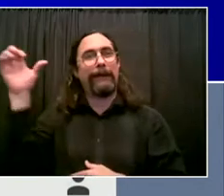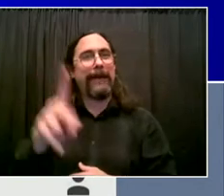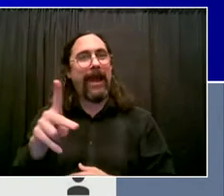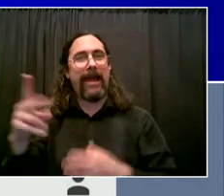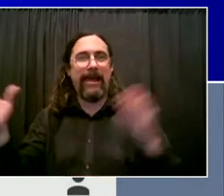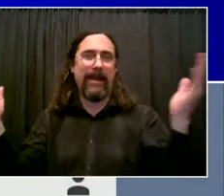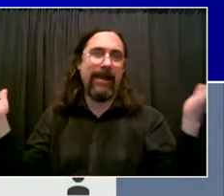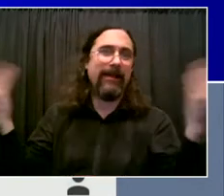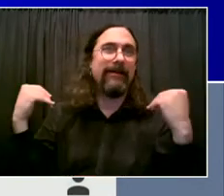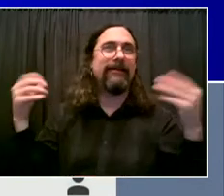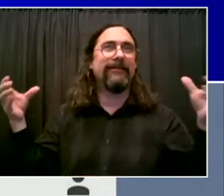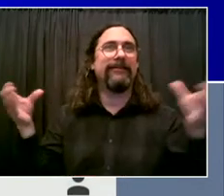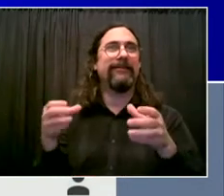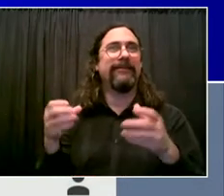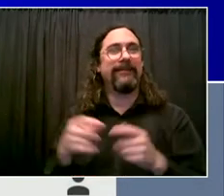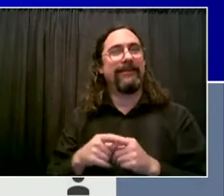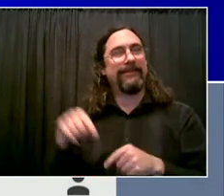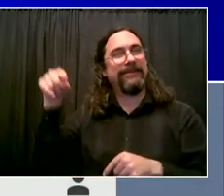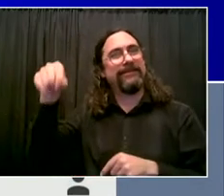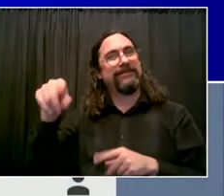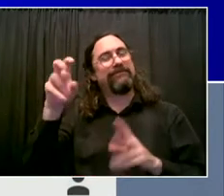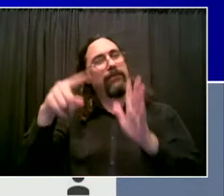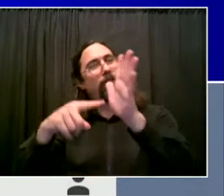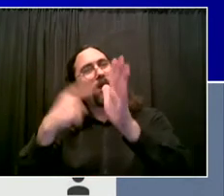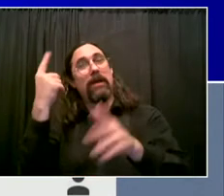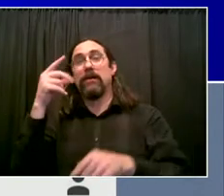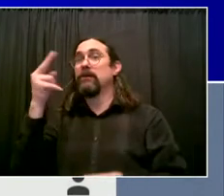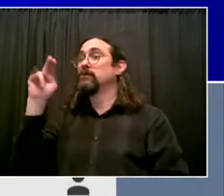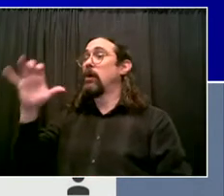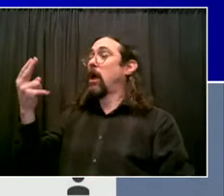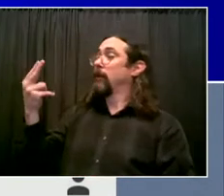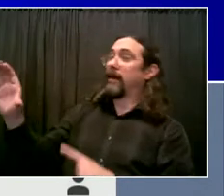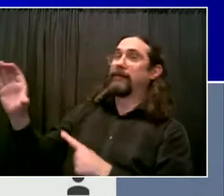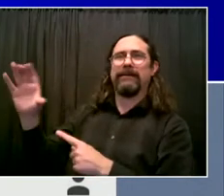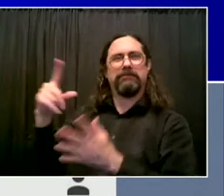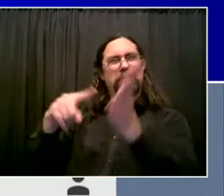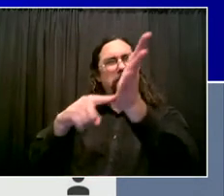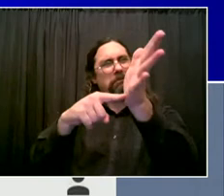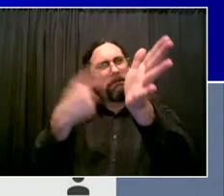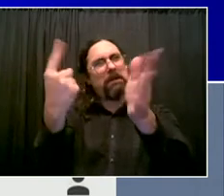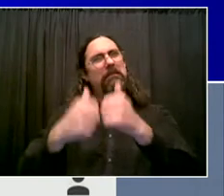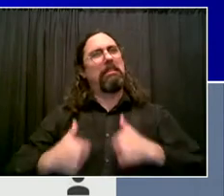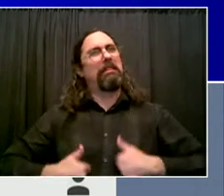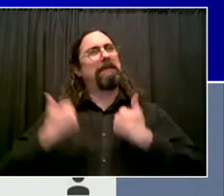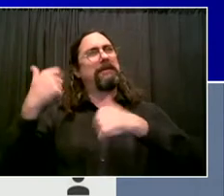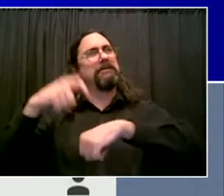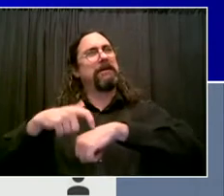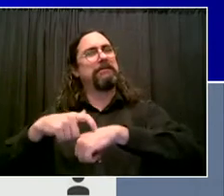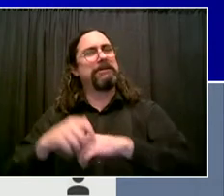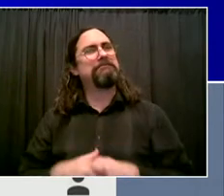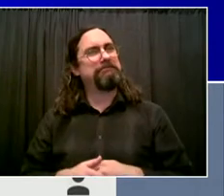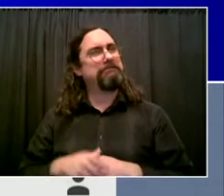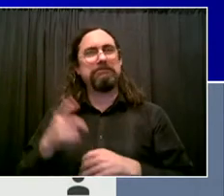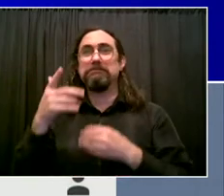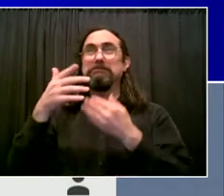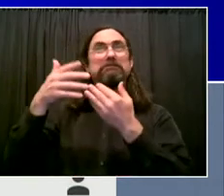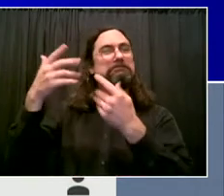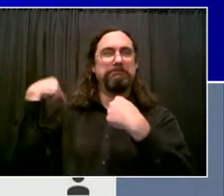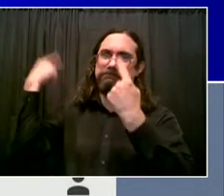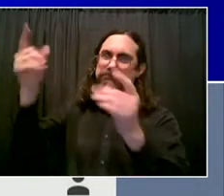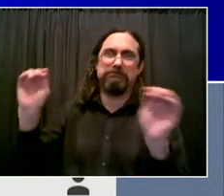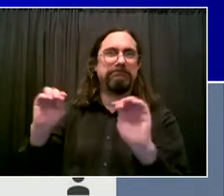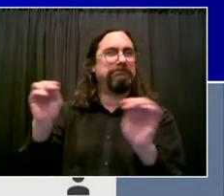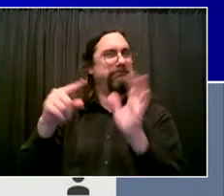week in New York City. It is the brainchild of Danny Meyer, who has been serving, and I'm so appreciative, as the chair of the New York City Economic Development